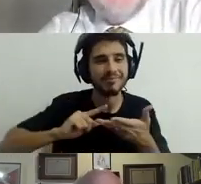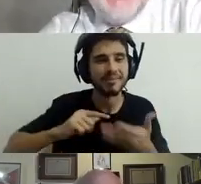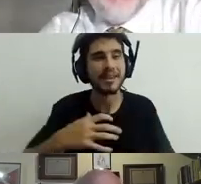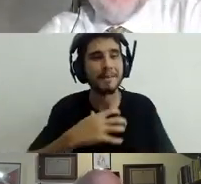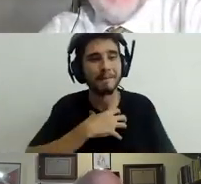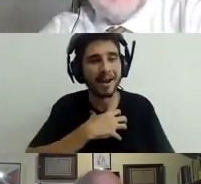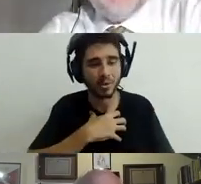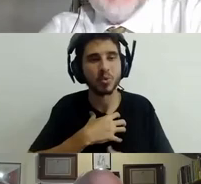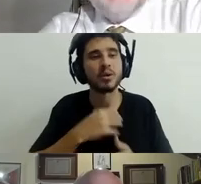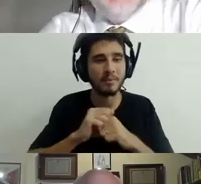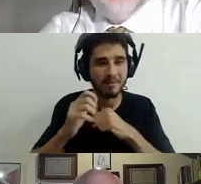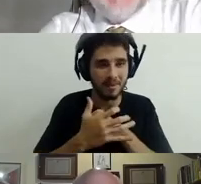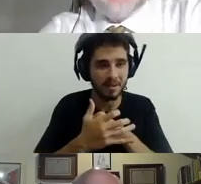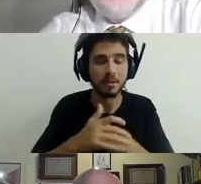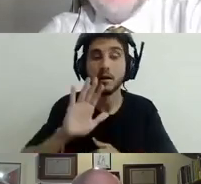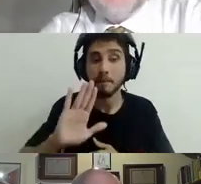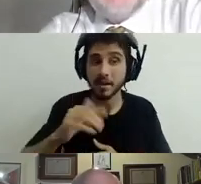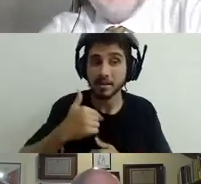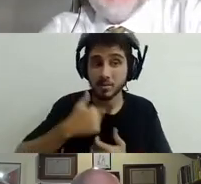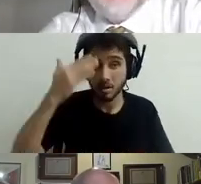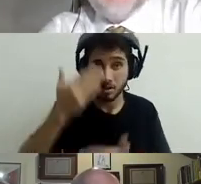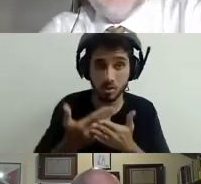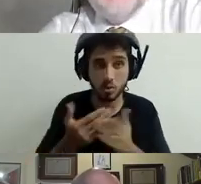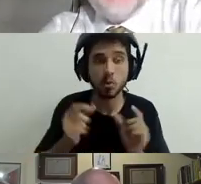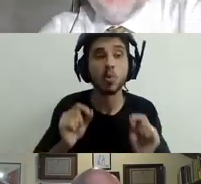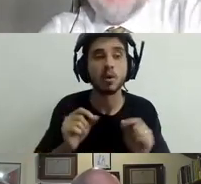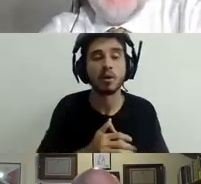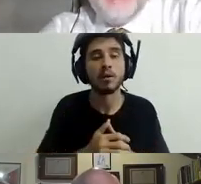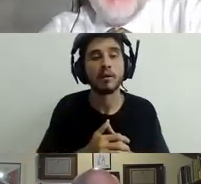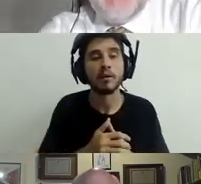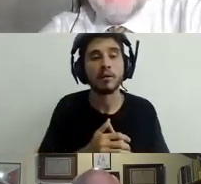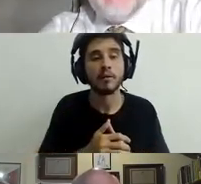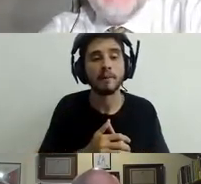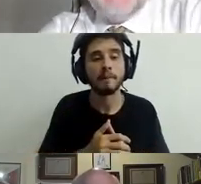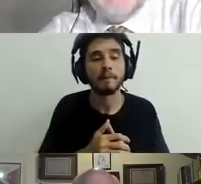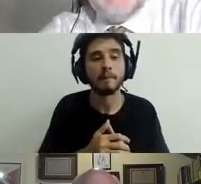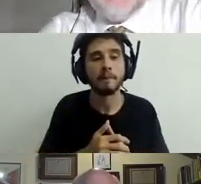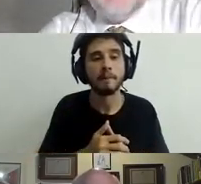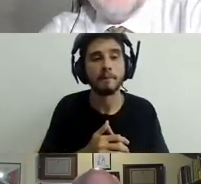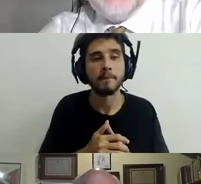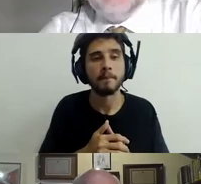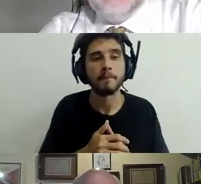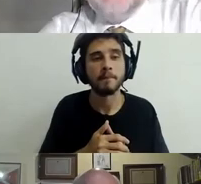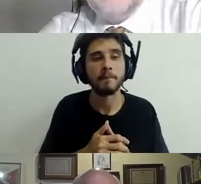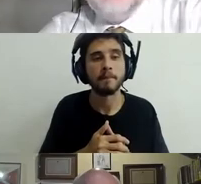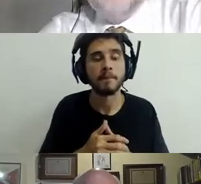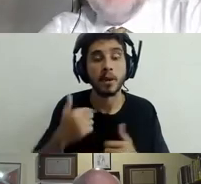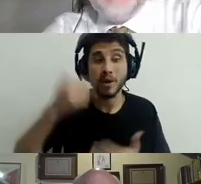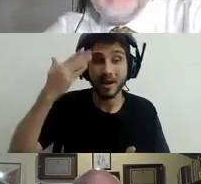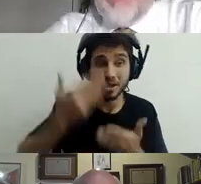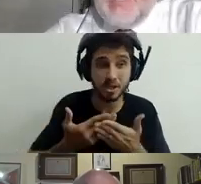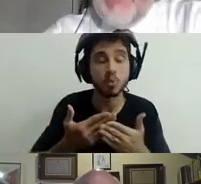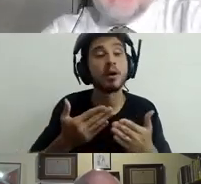I also am a very strong believer that education is part of the solution. Education is also the key to